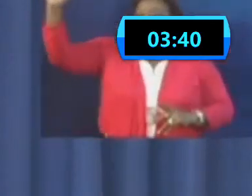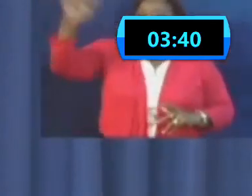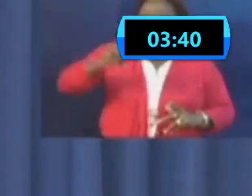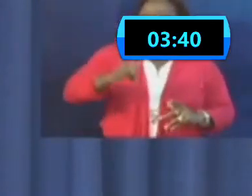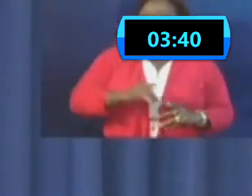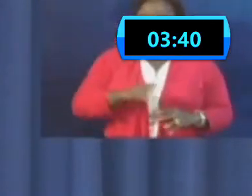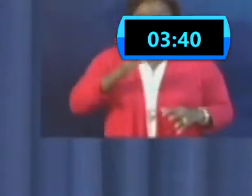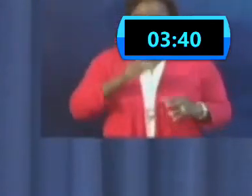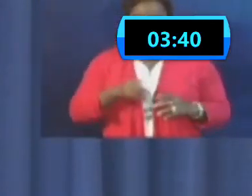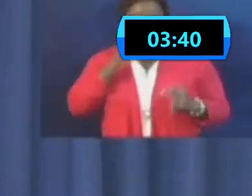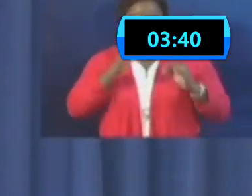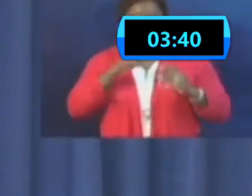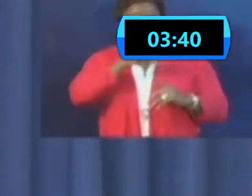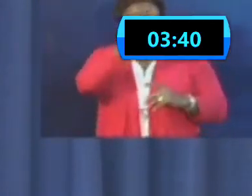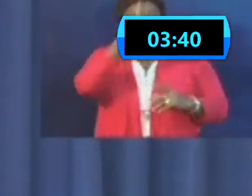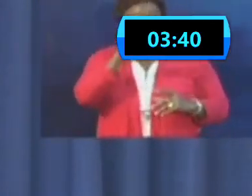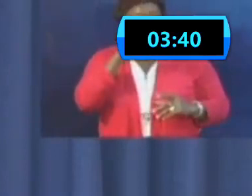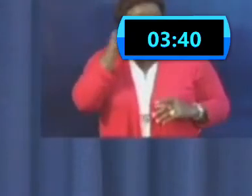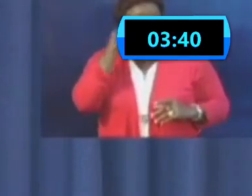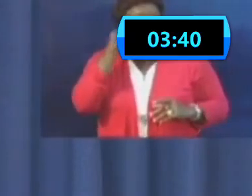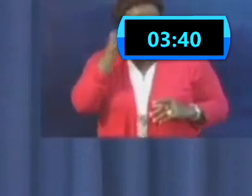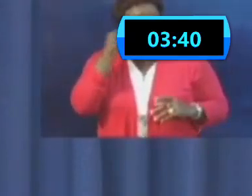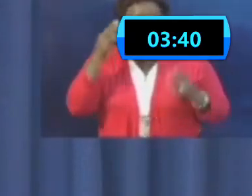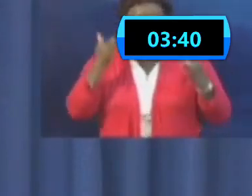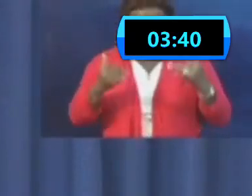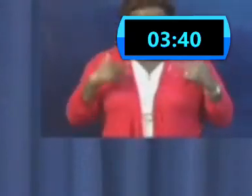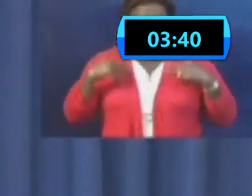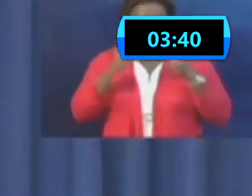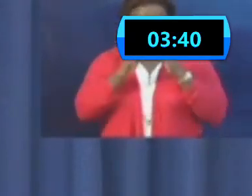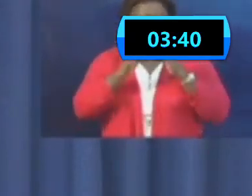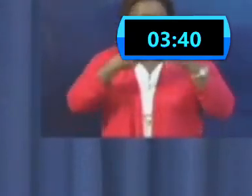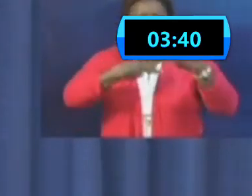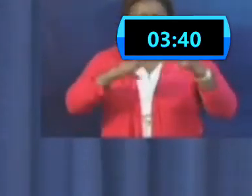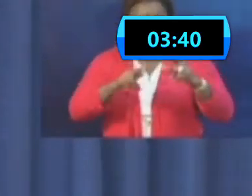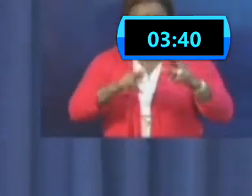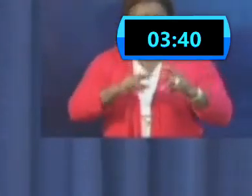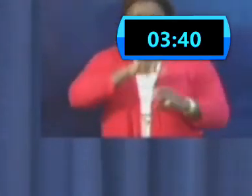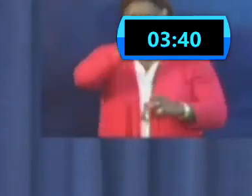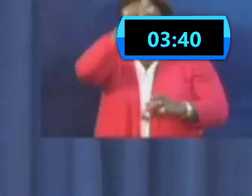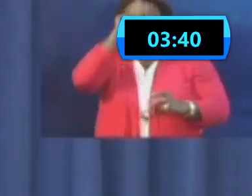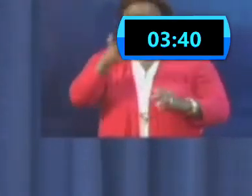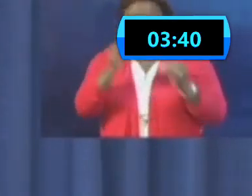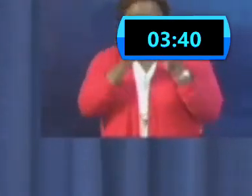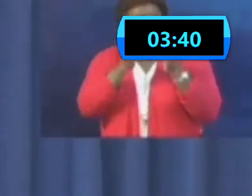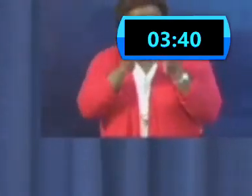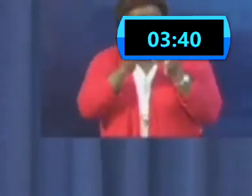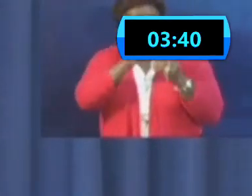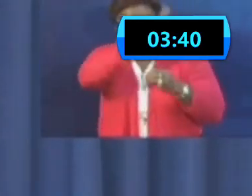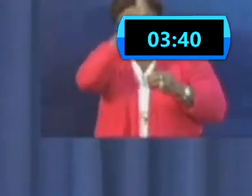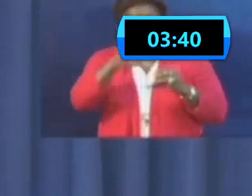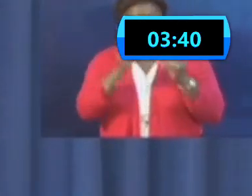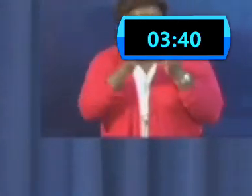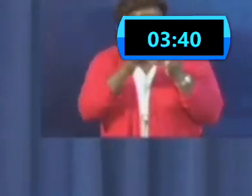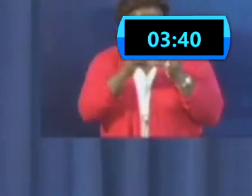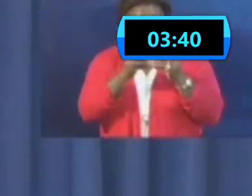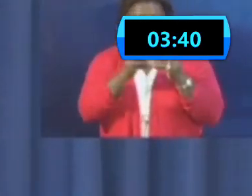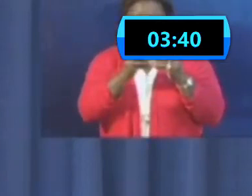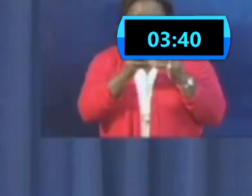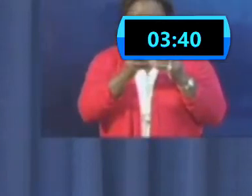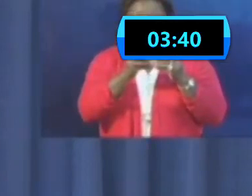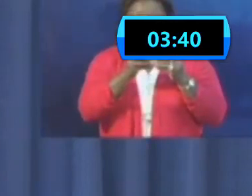we test. And we have more space. If we have more space and our testing capacity is improved and we will then be able. But